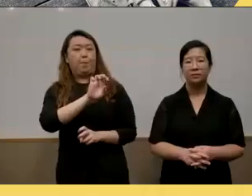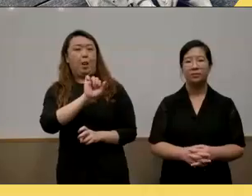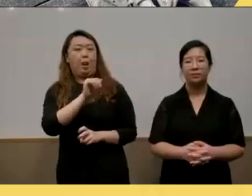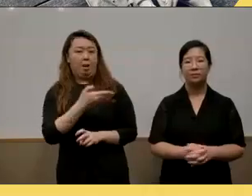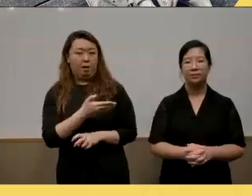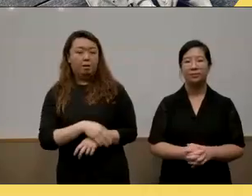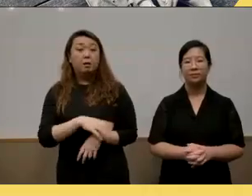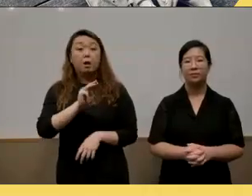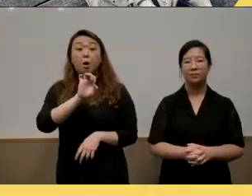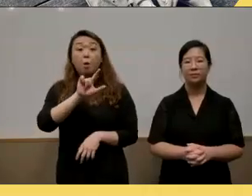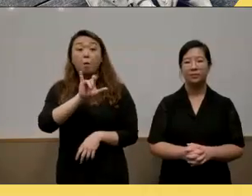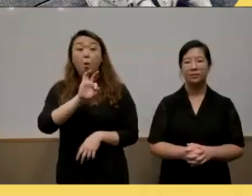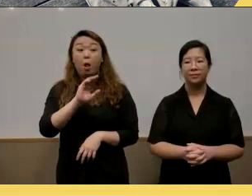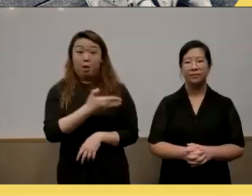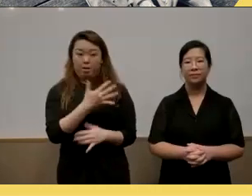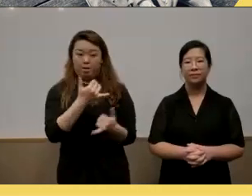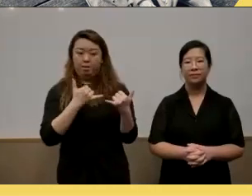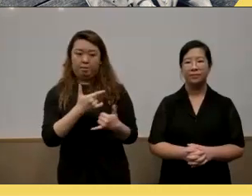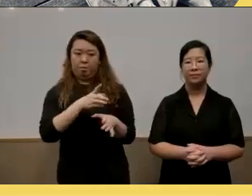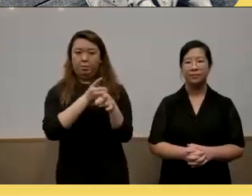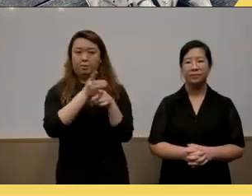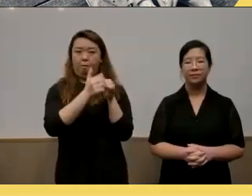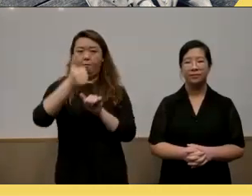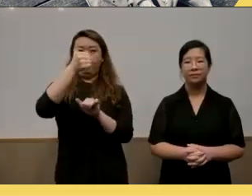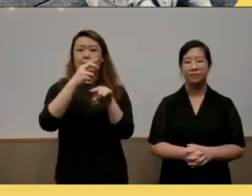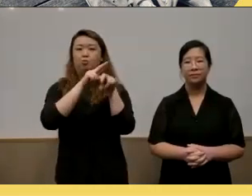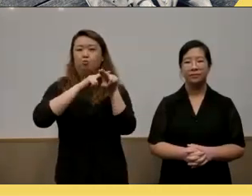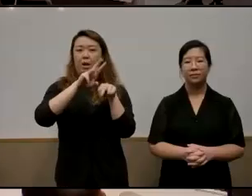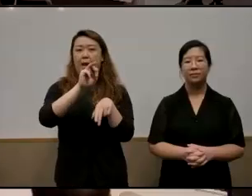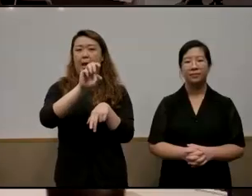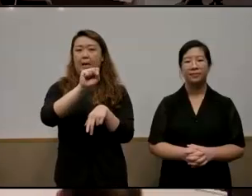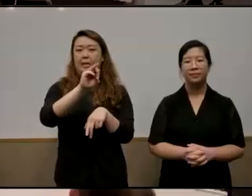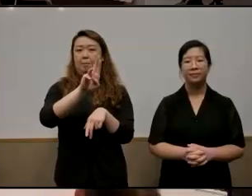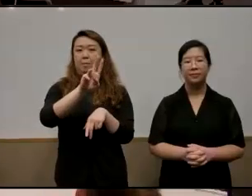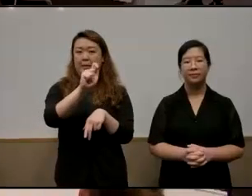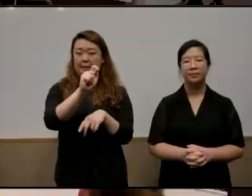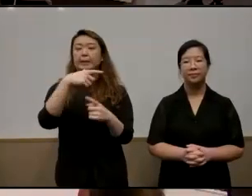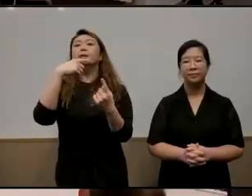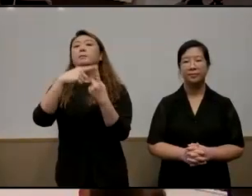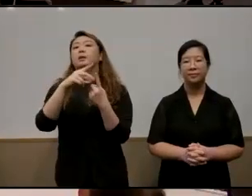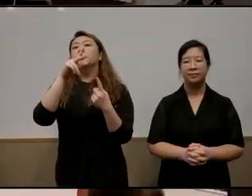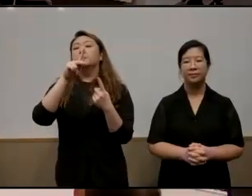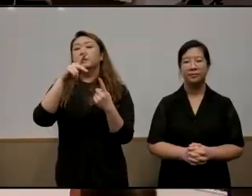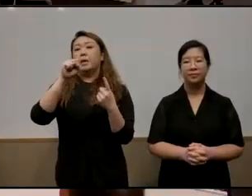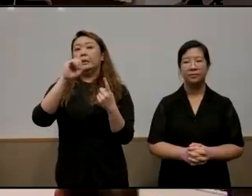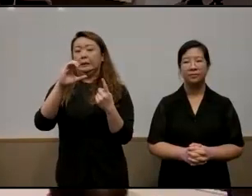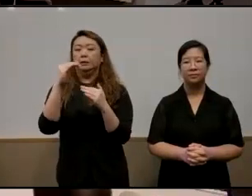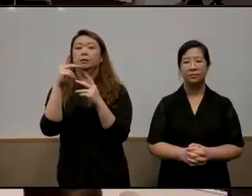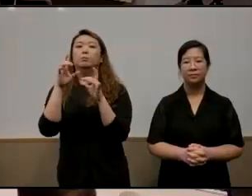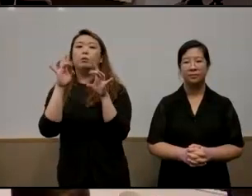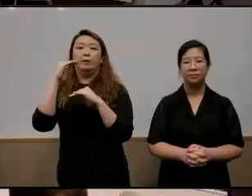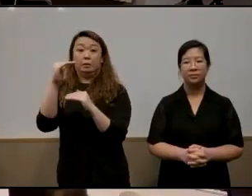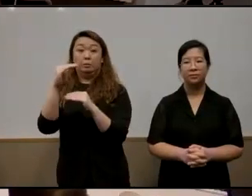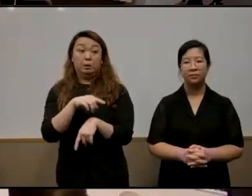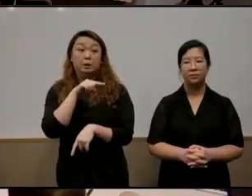madame molia was a direct is currently a director of smrt trains limited and strides psd private limited but importantly she has a